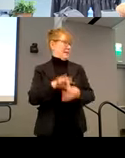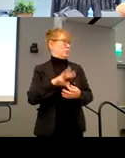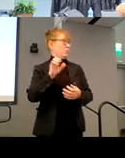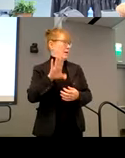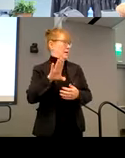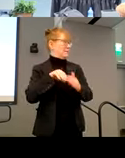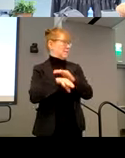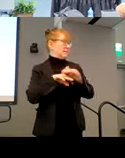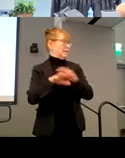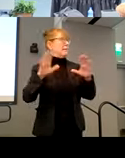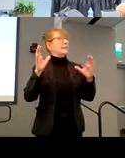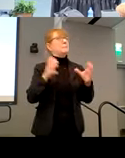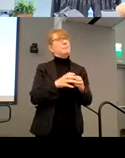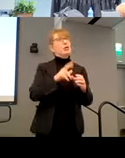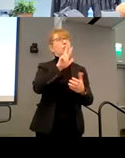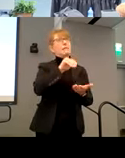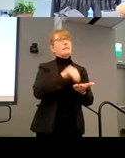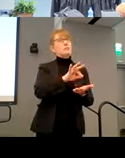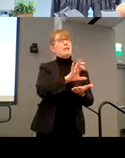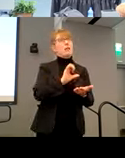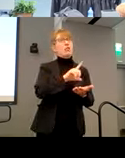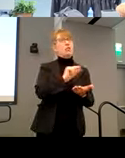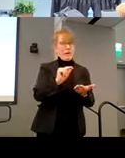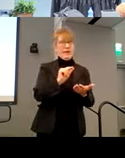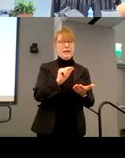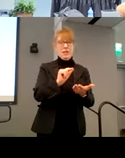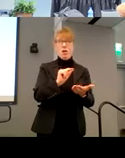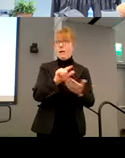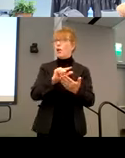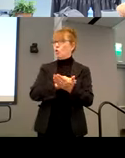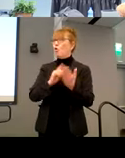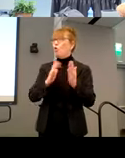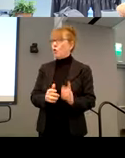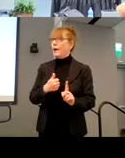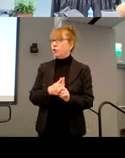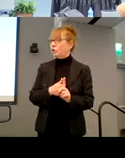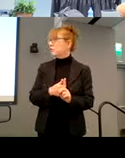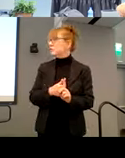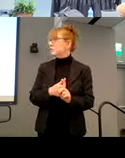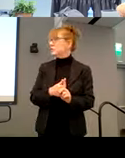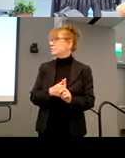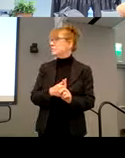probably 3,920 of them are by lawyers who, you know,